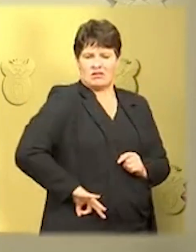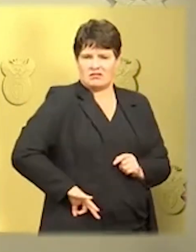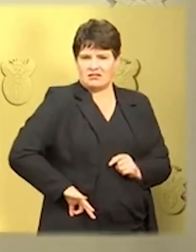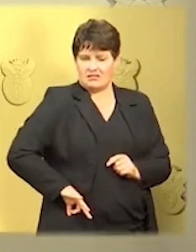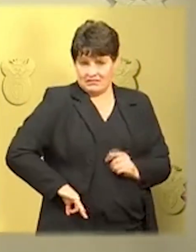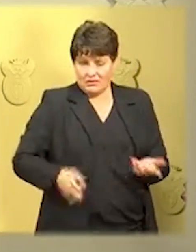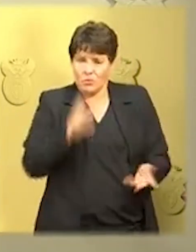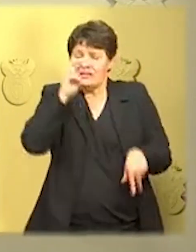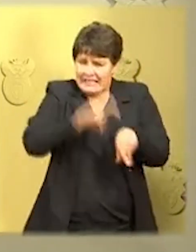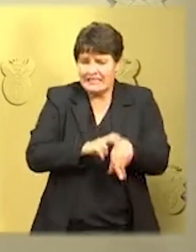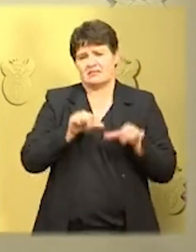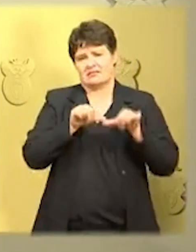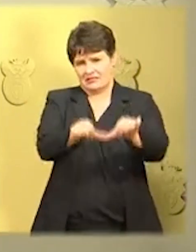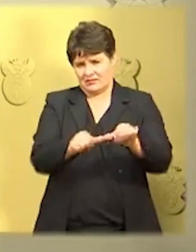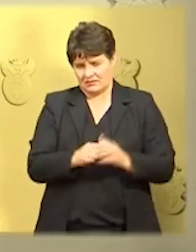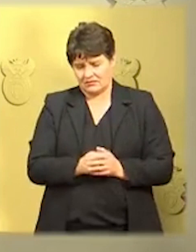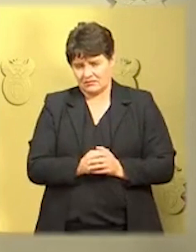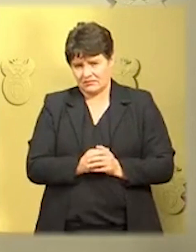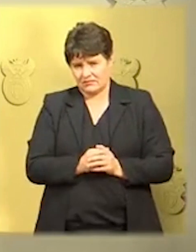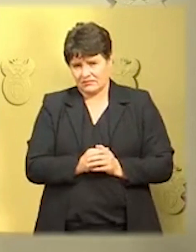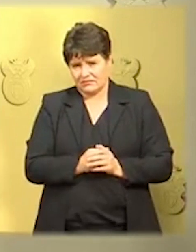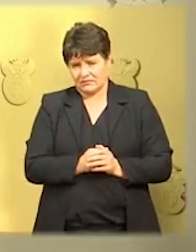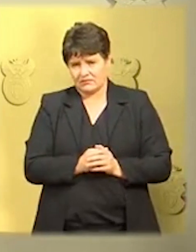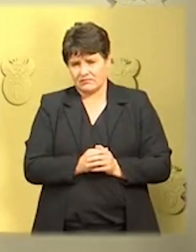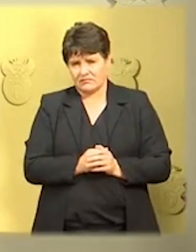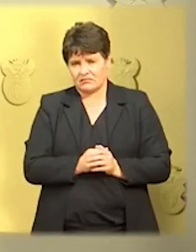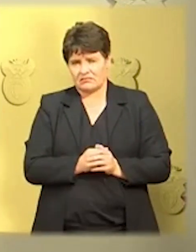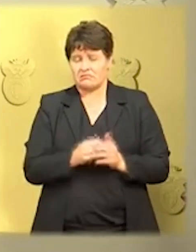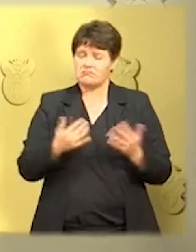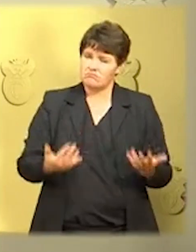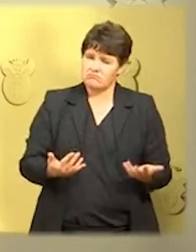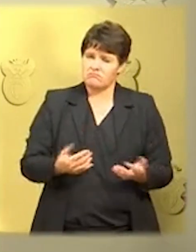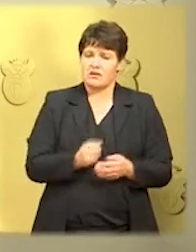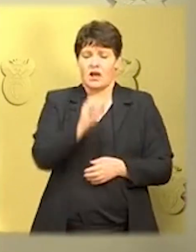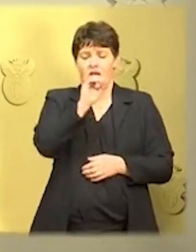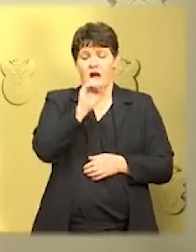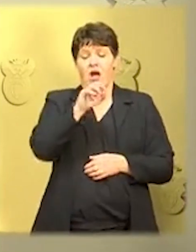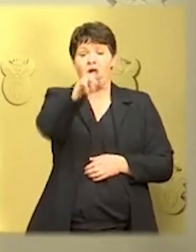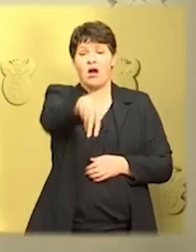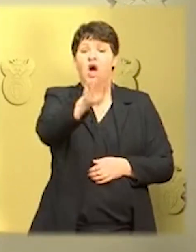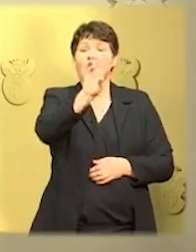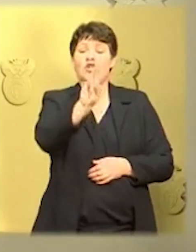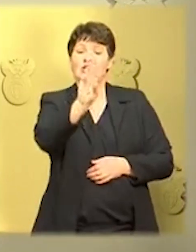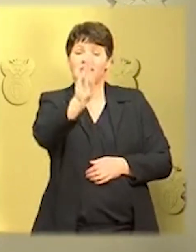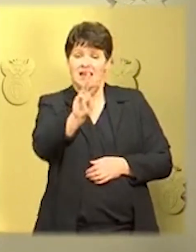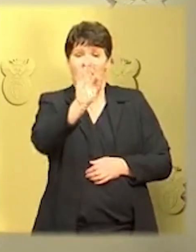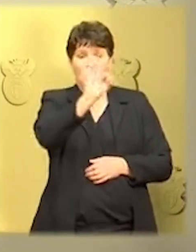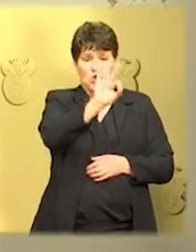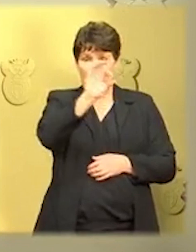We have accordingly decided that beyond Thursday the 30th of April